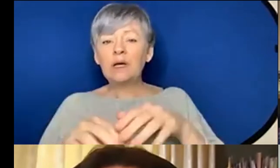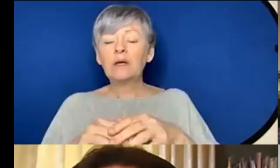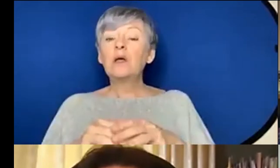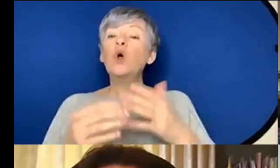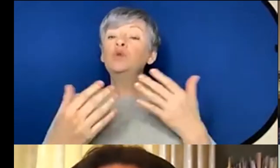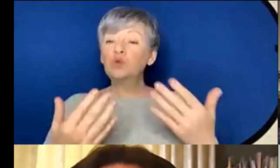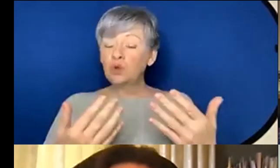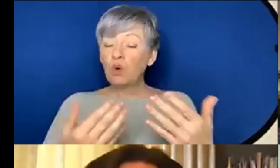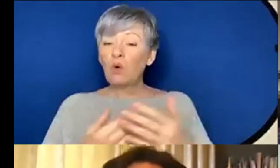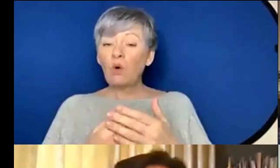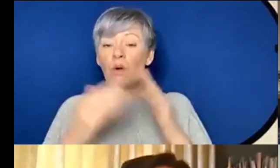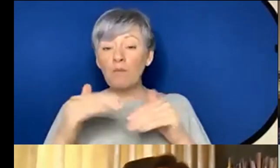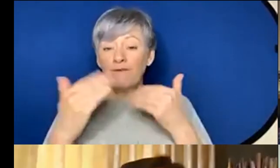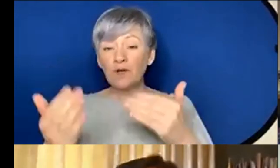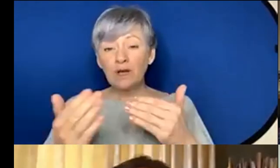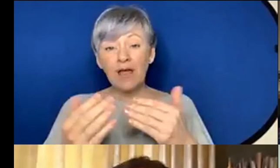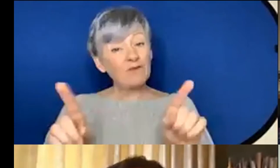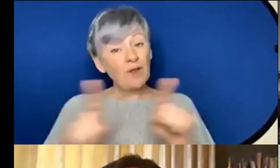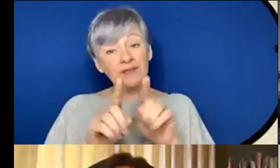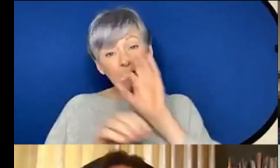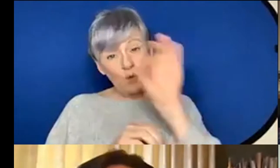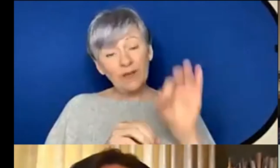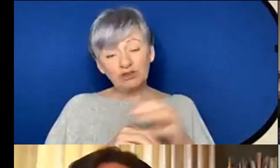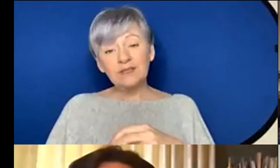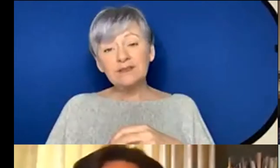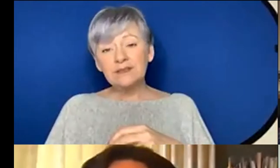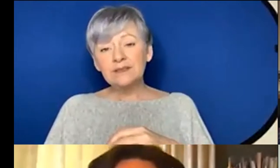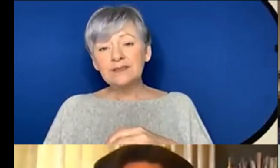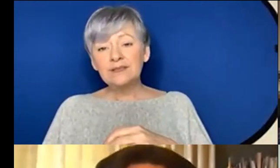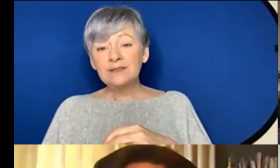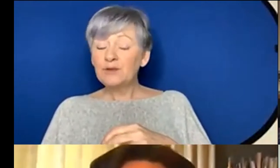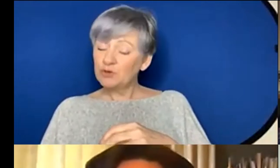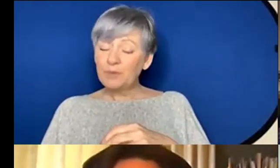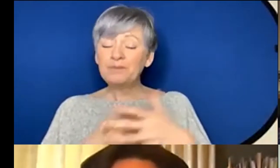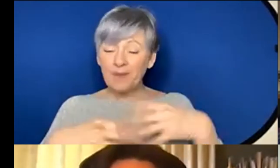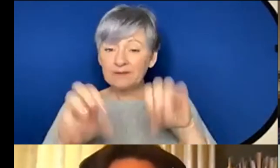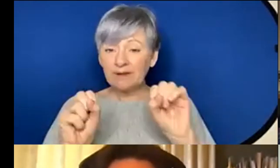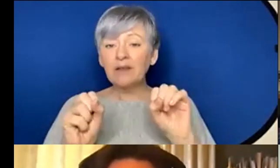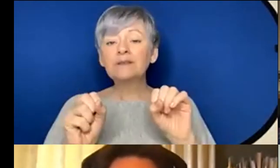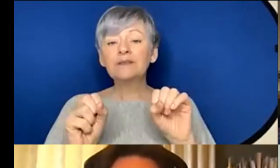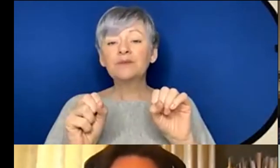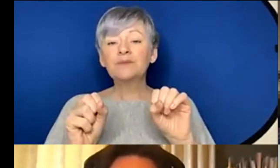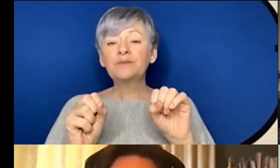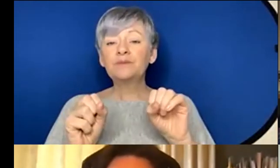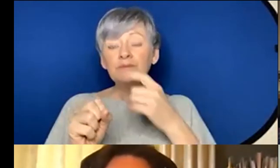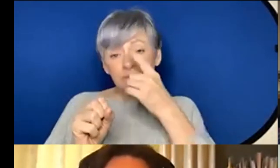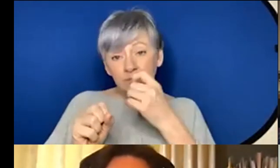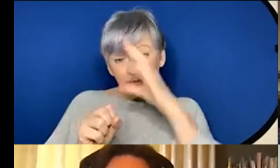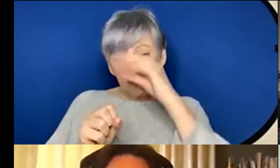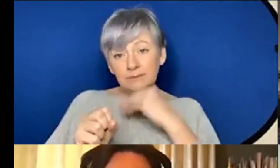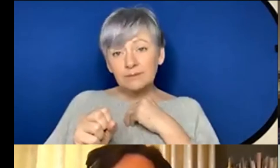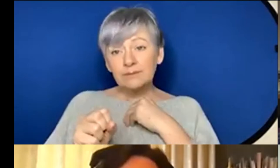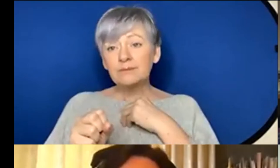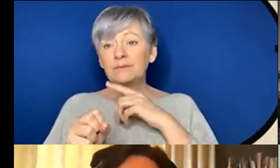just moving on I've got the same questions basically so uh I'll just fire away and can you tell us what led you to